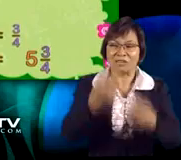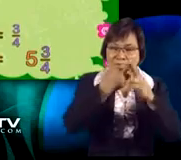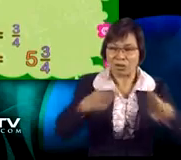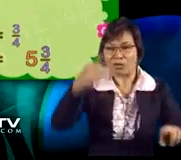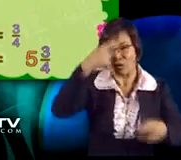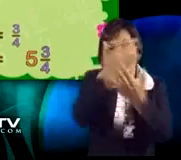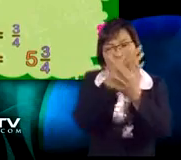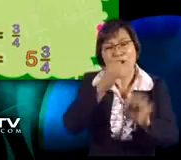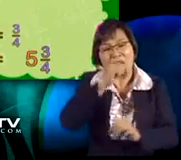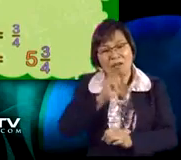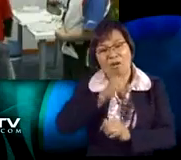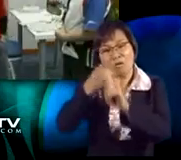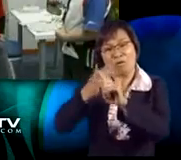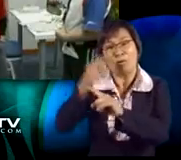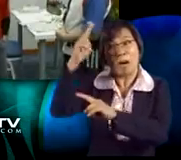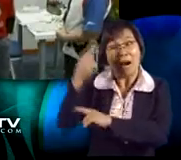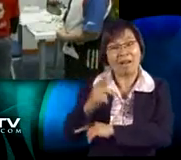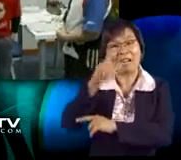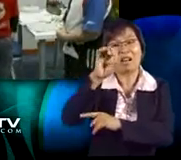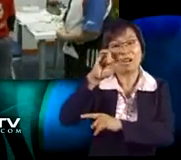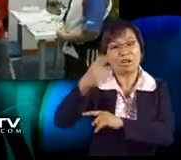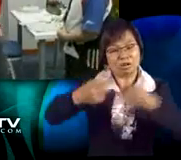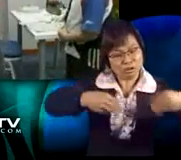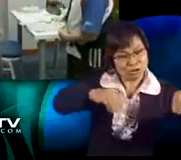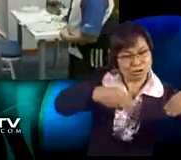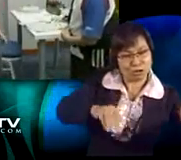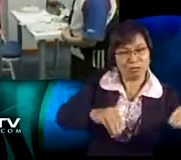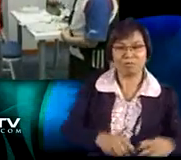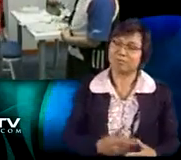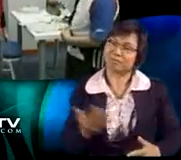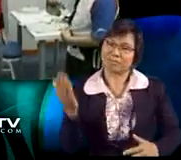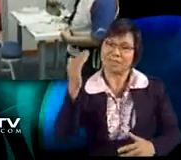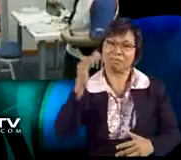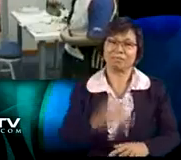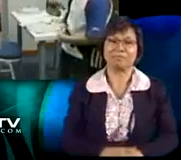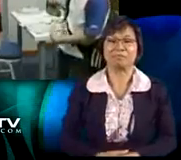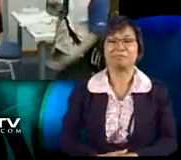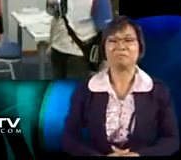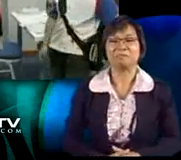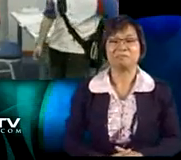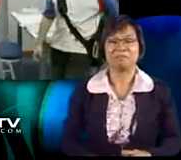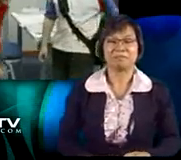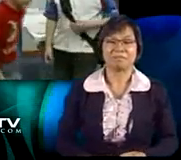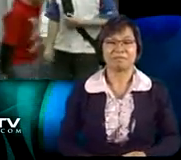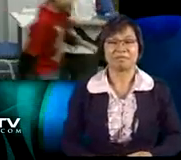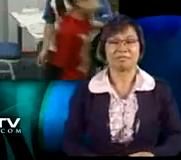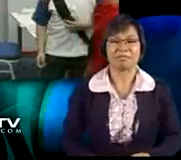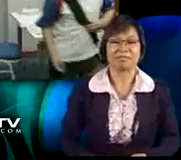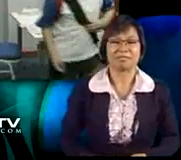Very good! Are we all ready for some free ice cream from Uncle Leung's shop? Lead the way, teacher!